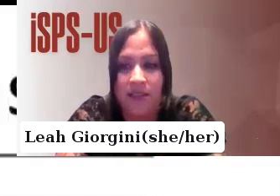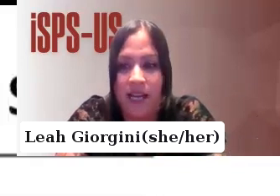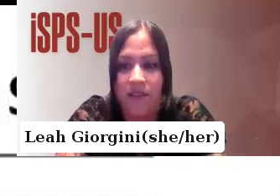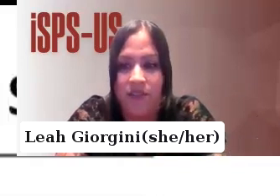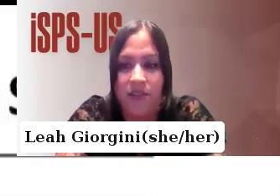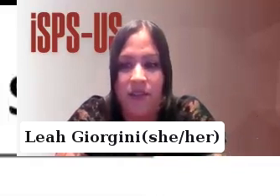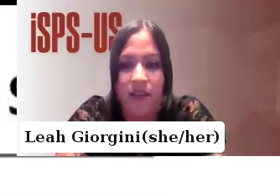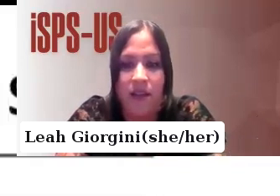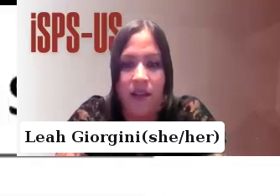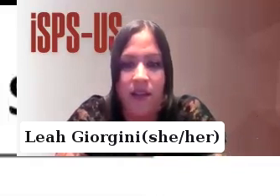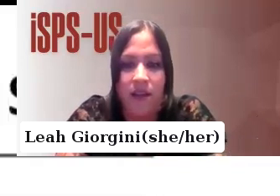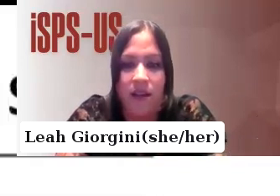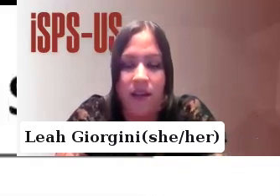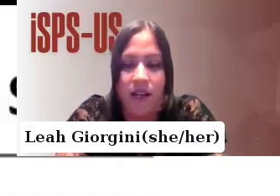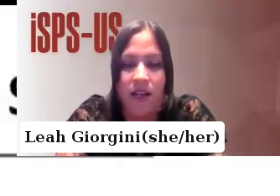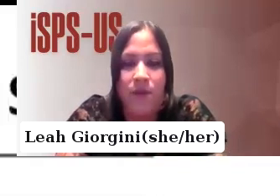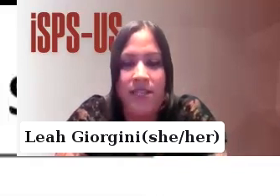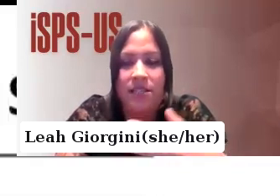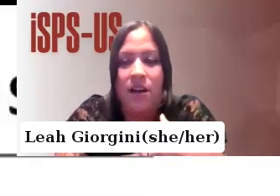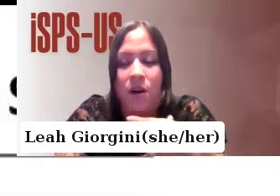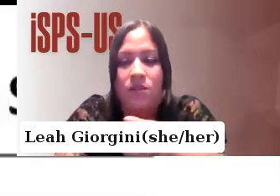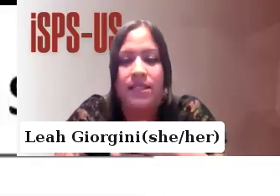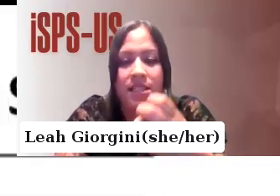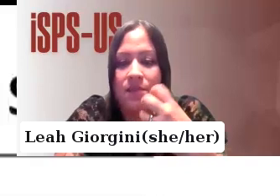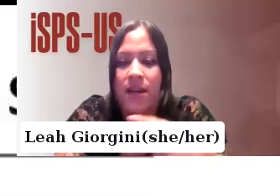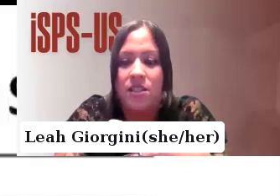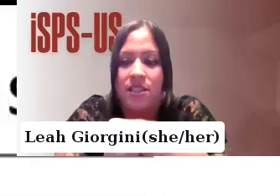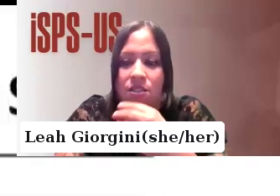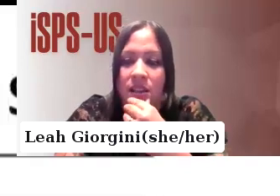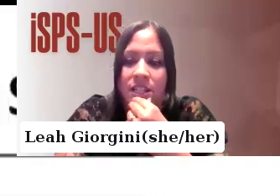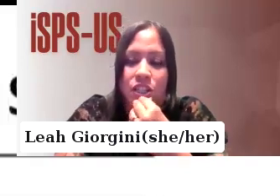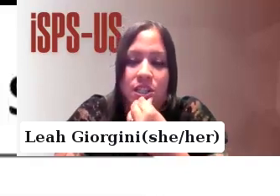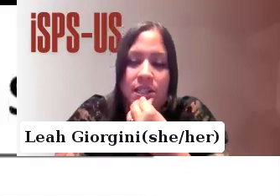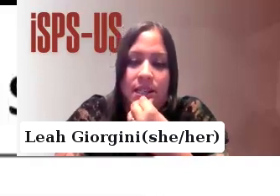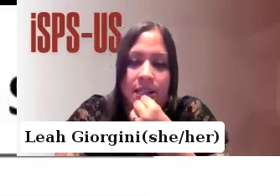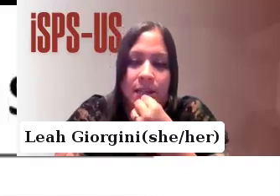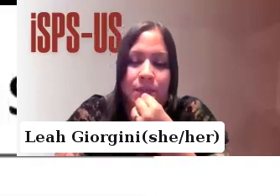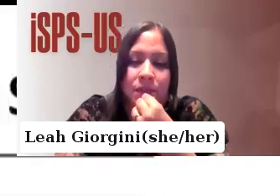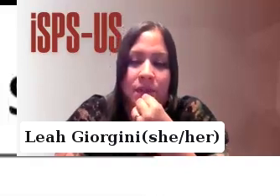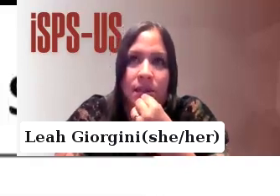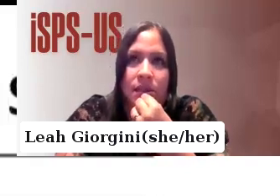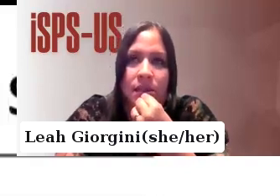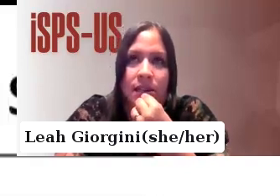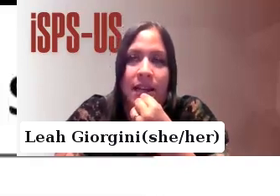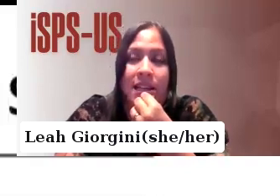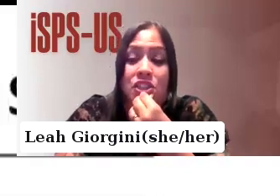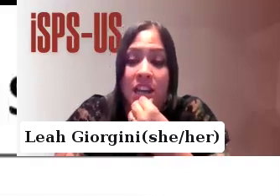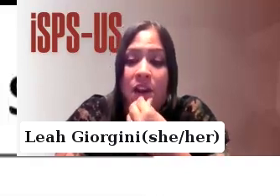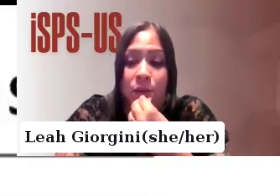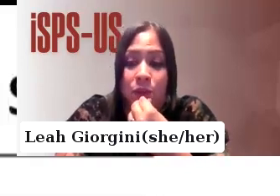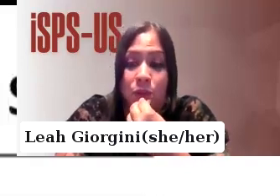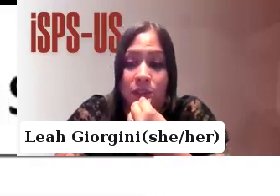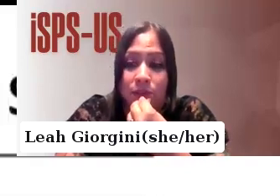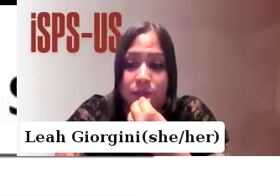in their lives uh and we need to hold this specialist knowledge um and